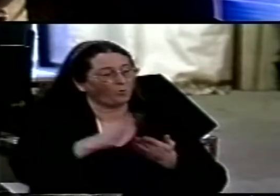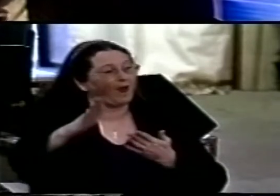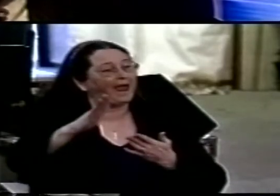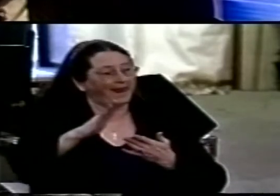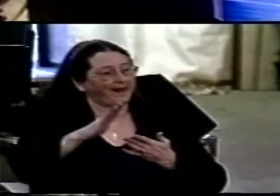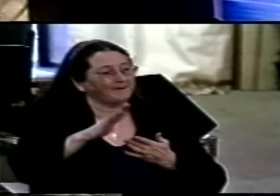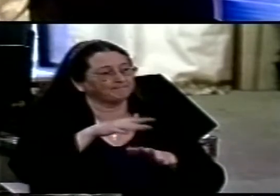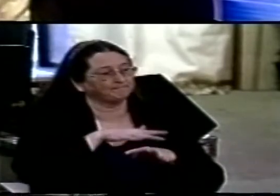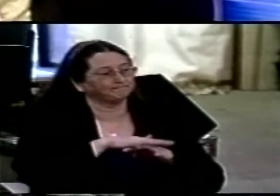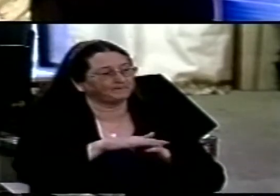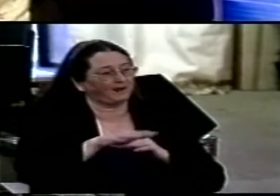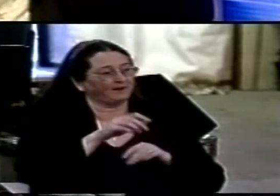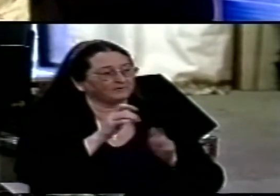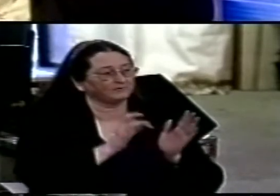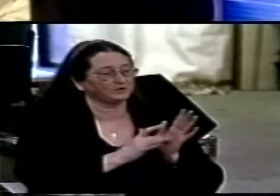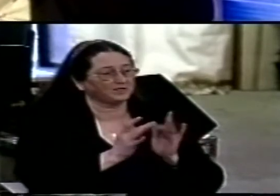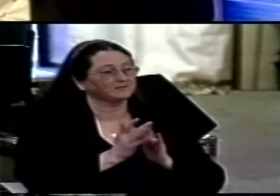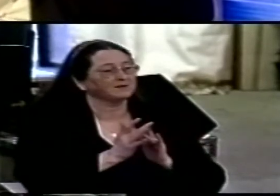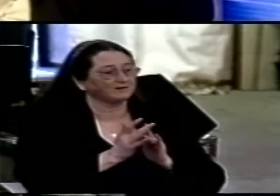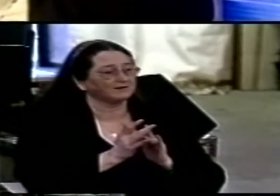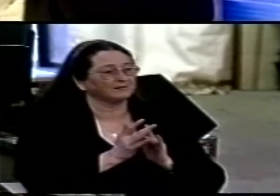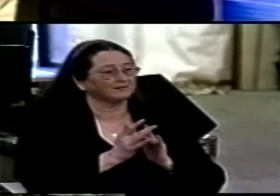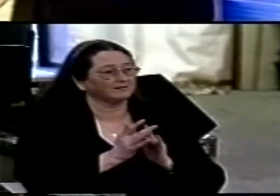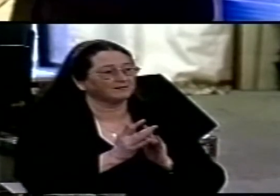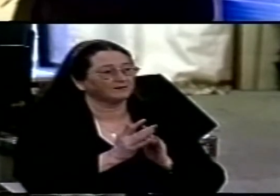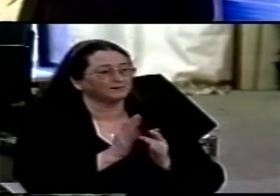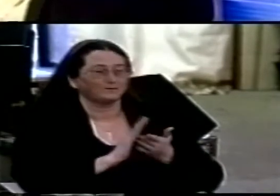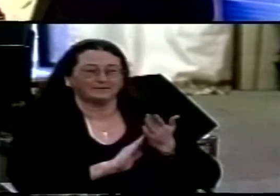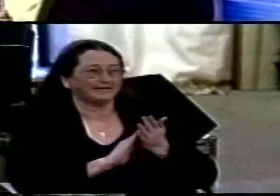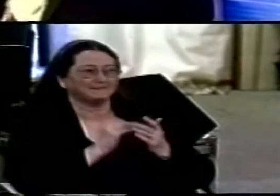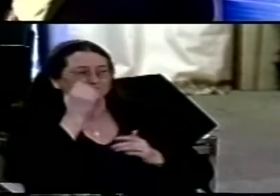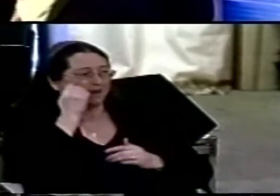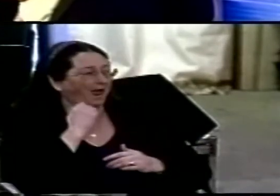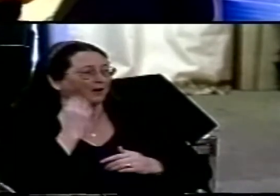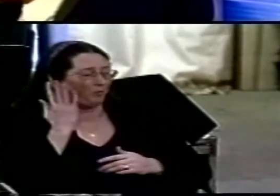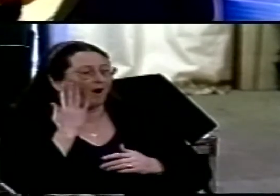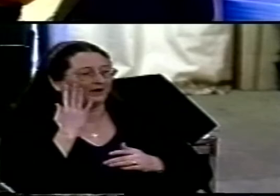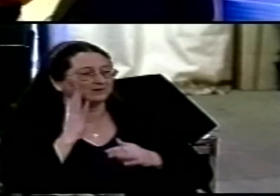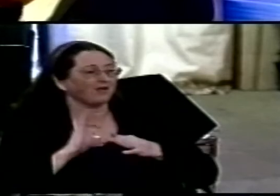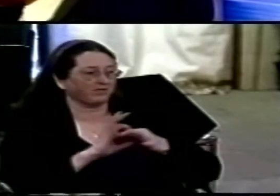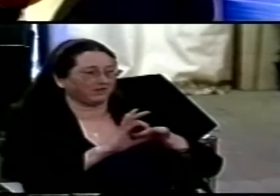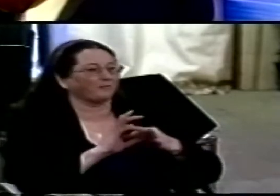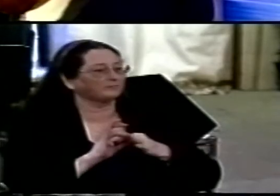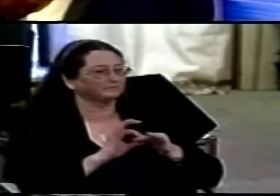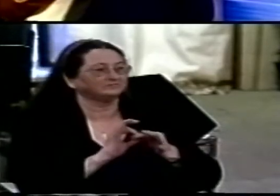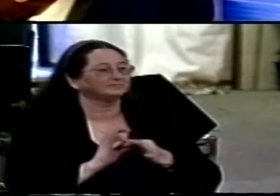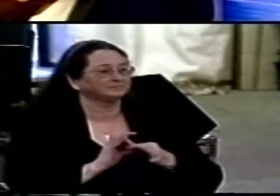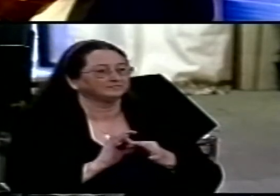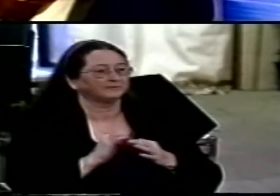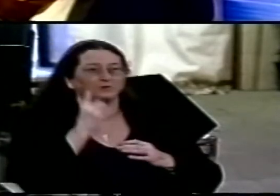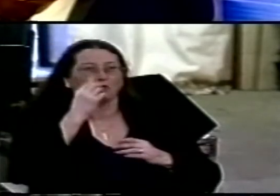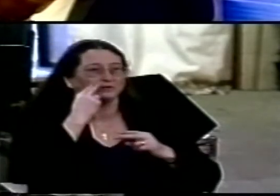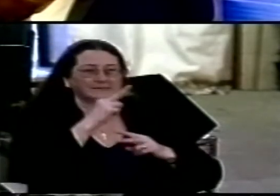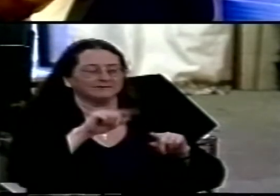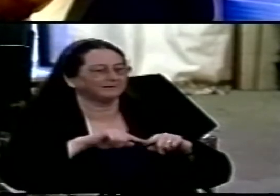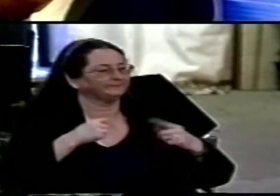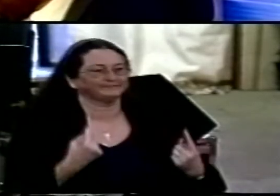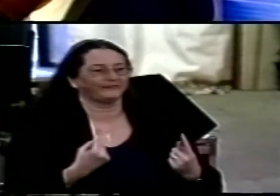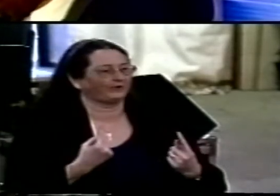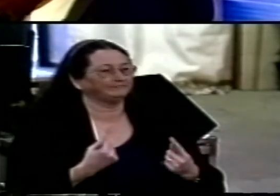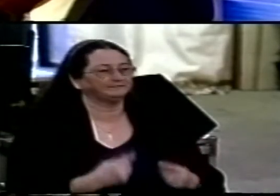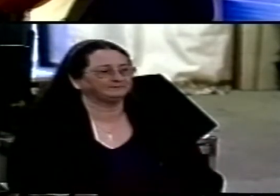we soon did our best to redraw it mind you but it was washed away why because for a few years